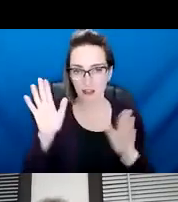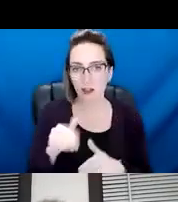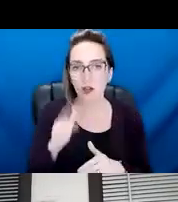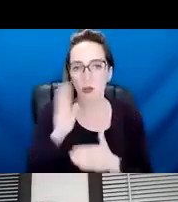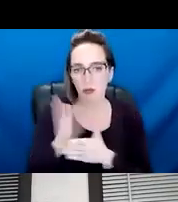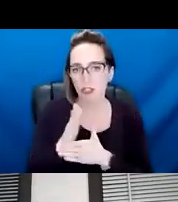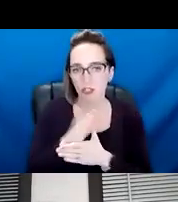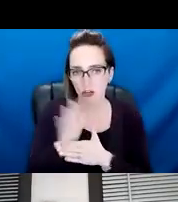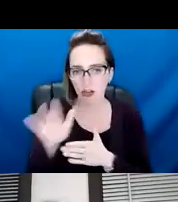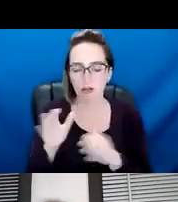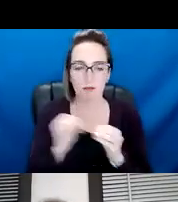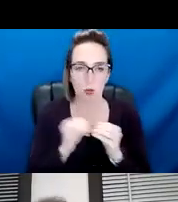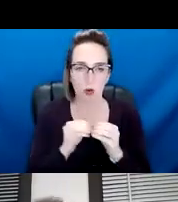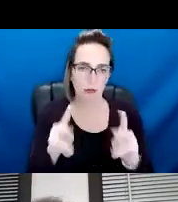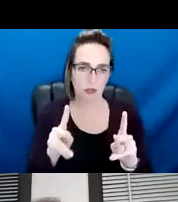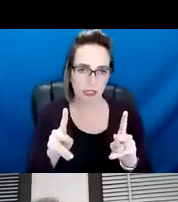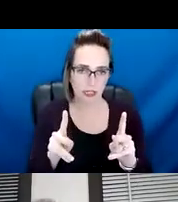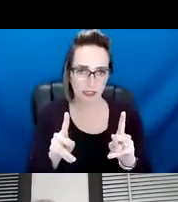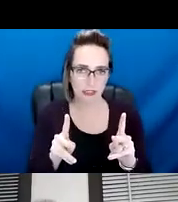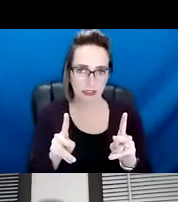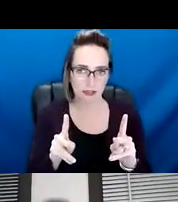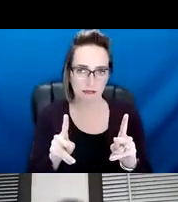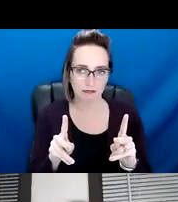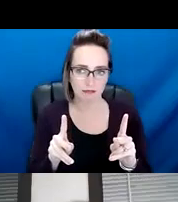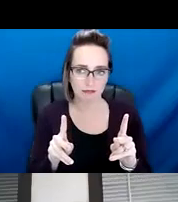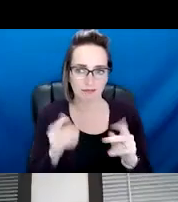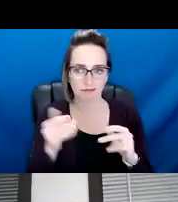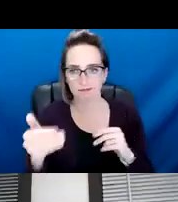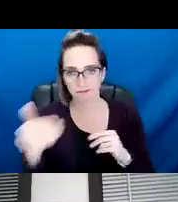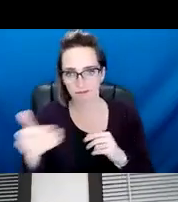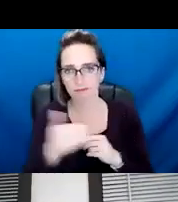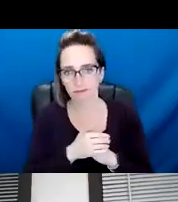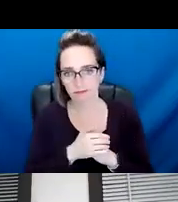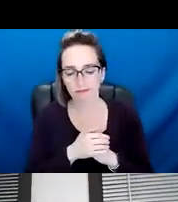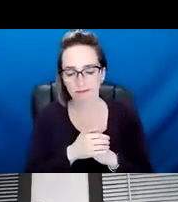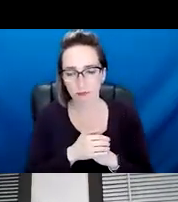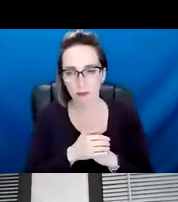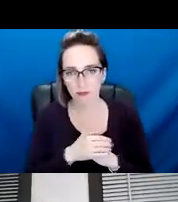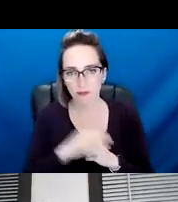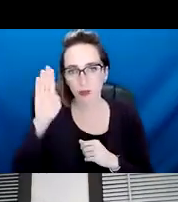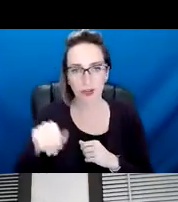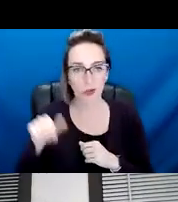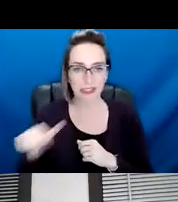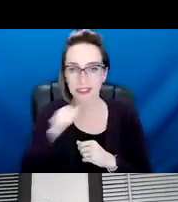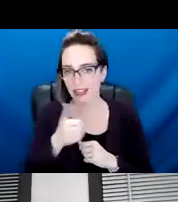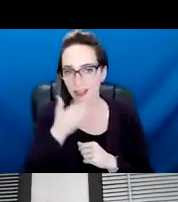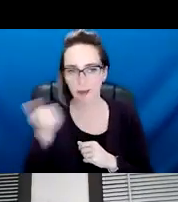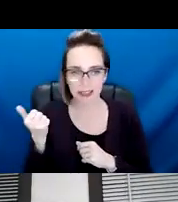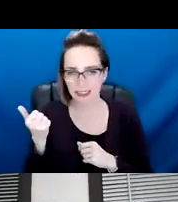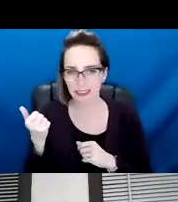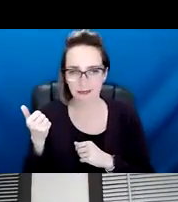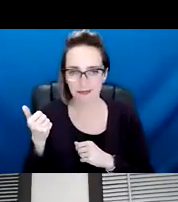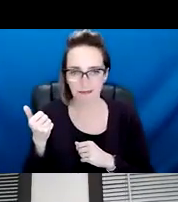share that, um, um, as those opportunities, um, are coming forward. We recognize this is not the best platform either.